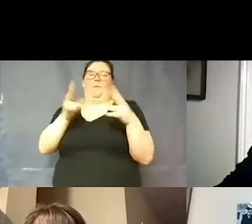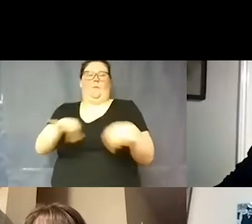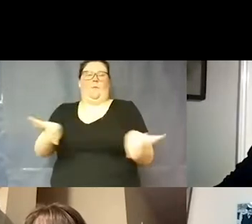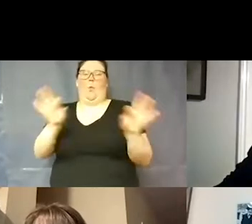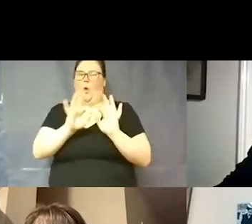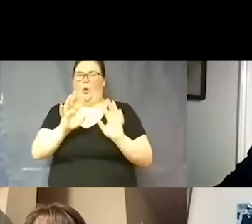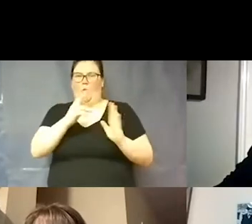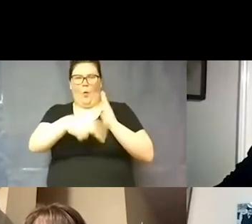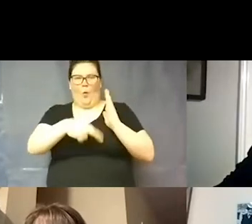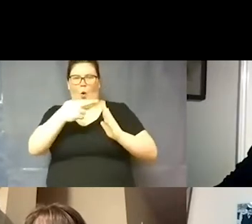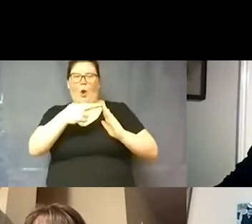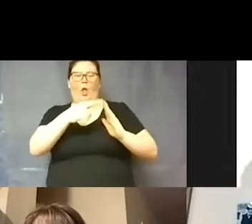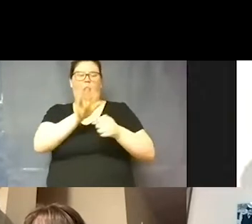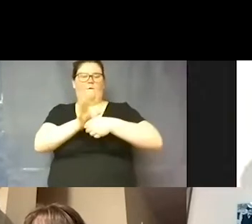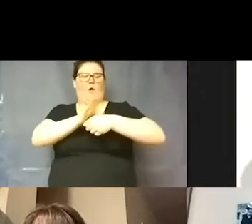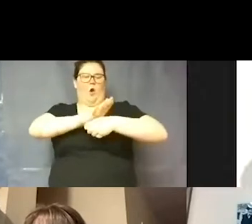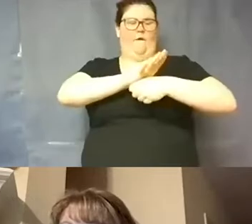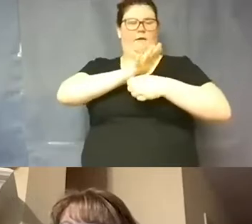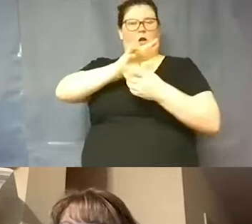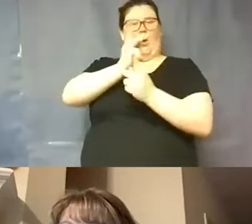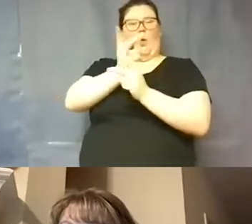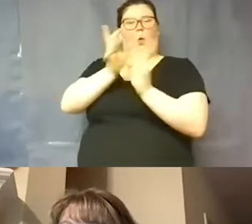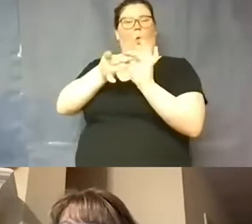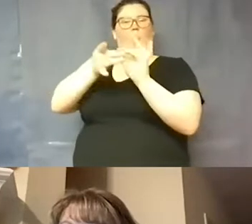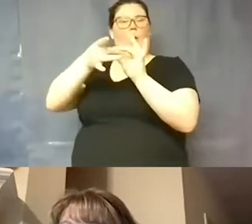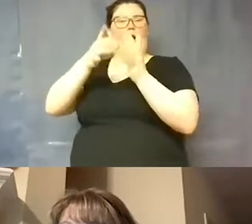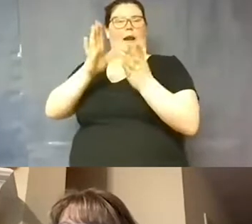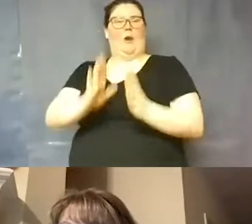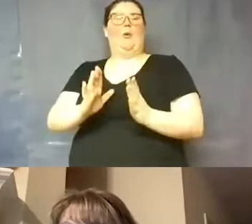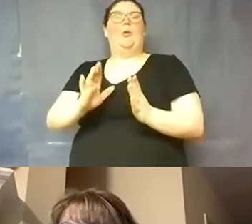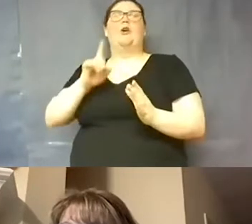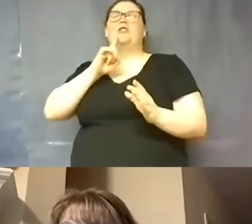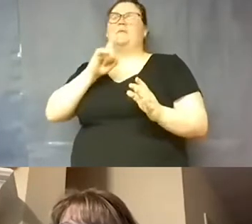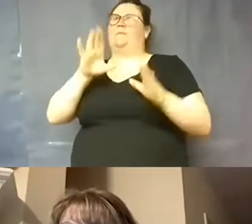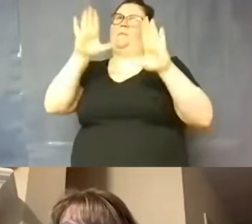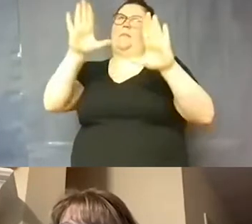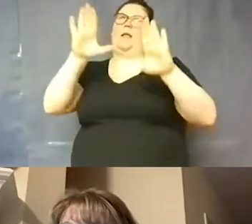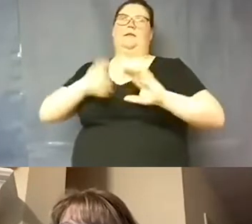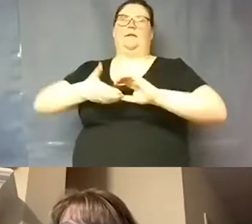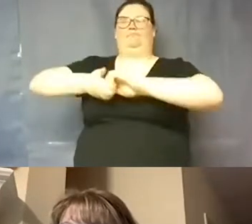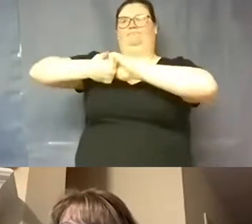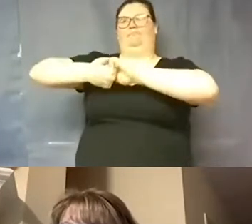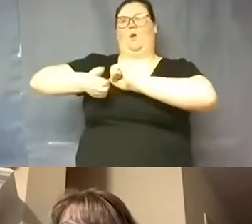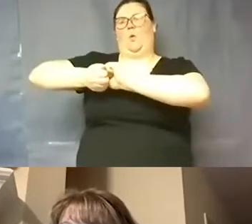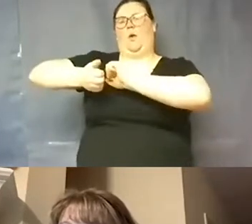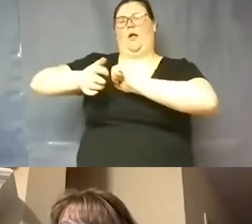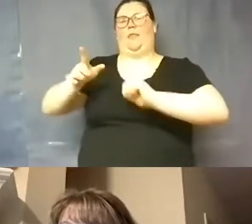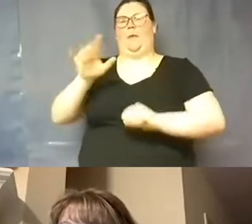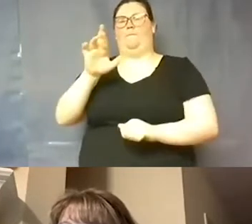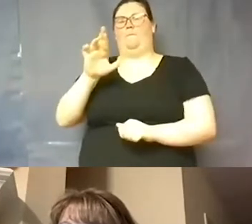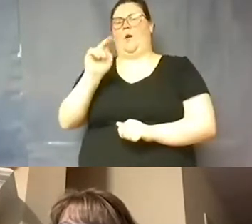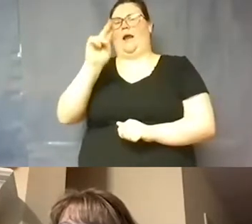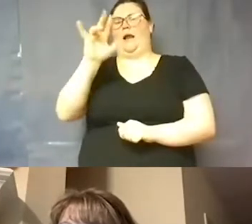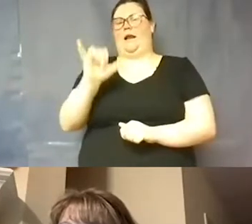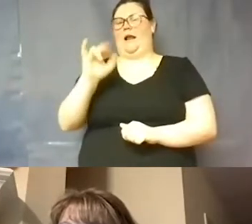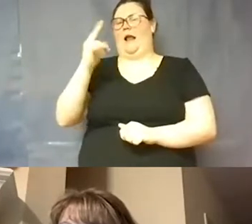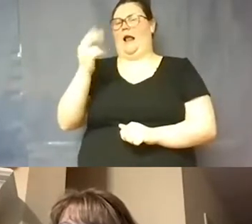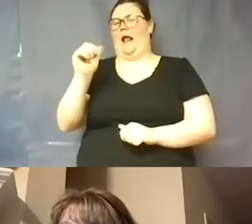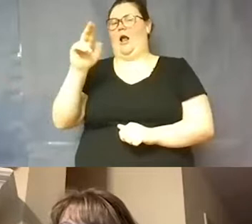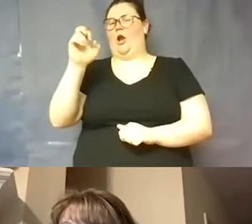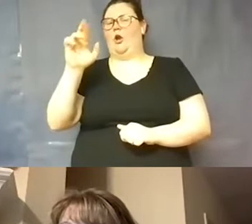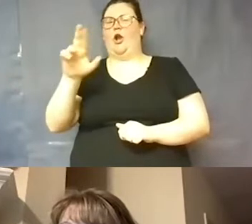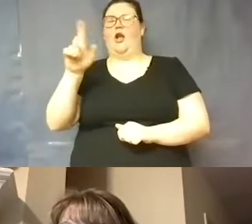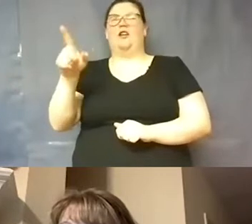COVID coordinator for the district. She has been absolutely amazing, and she works hand-in-hand with Brandy Hafner, who you also see on your screen, our Director of Health